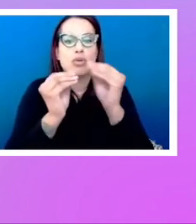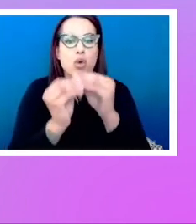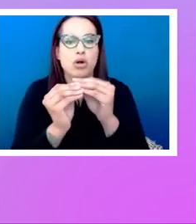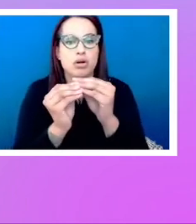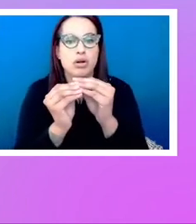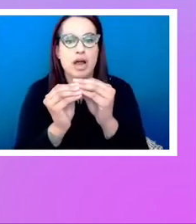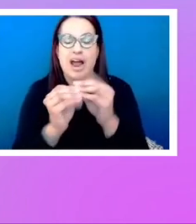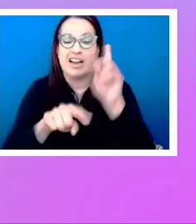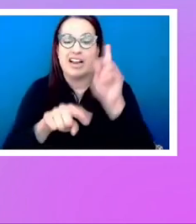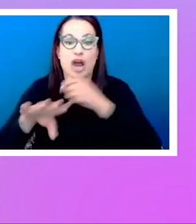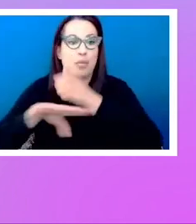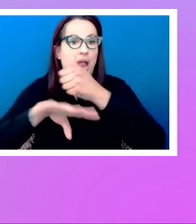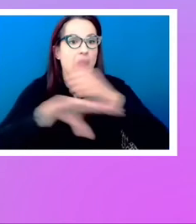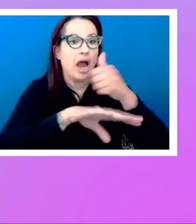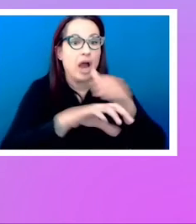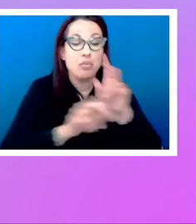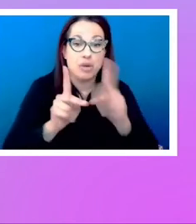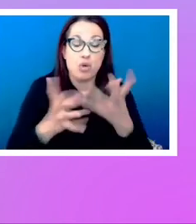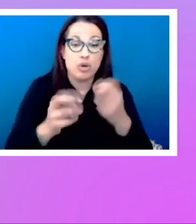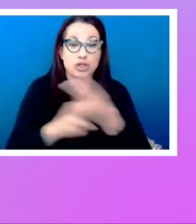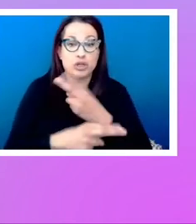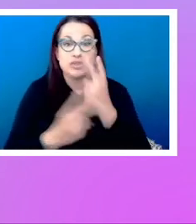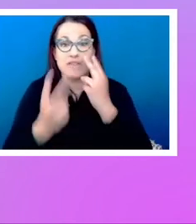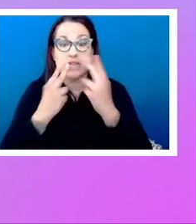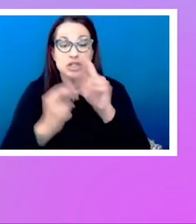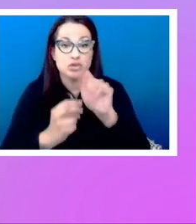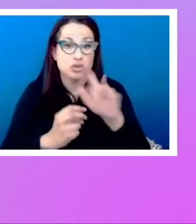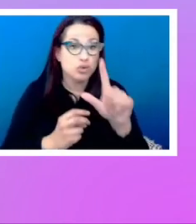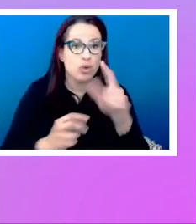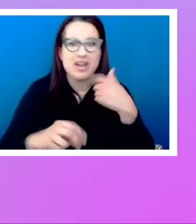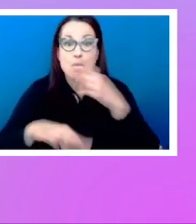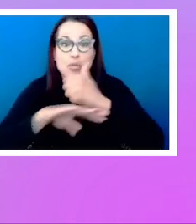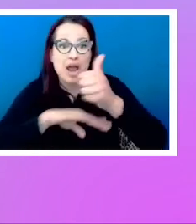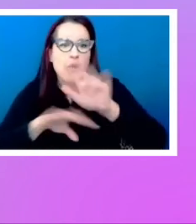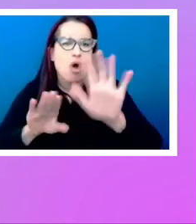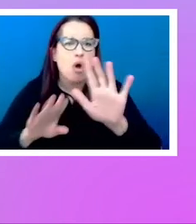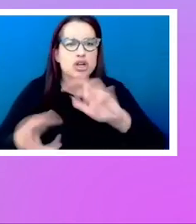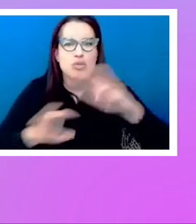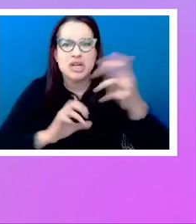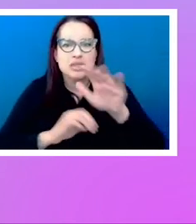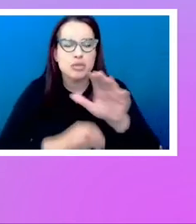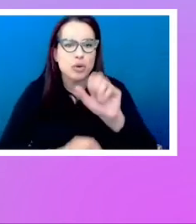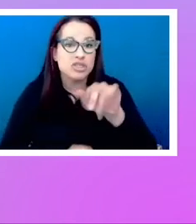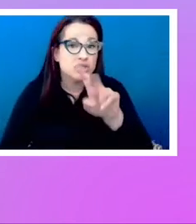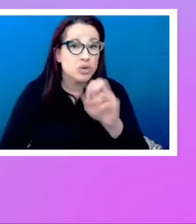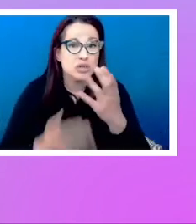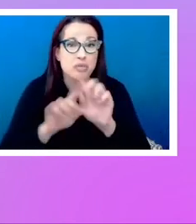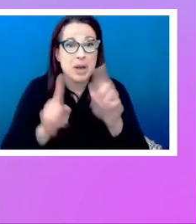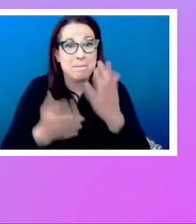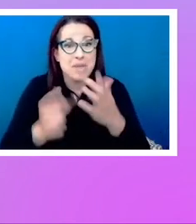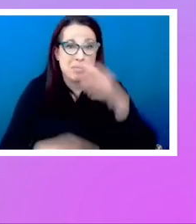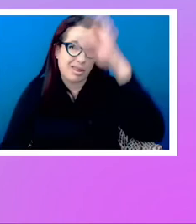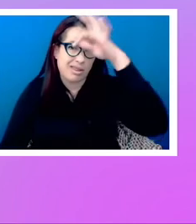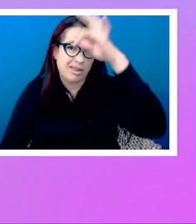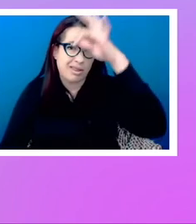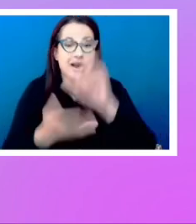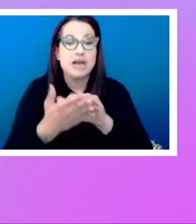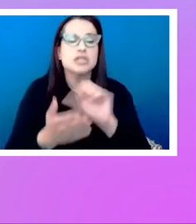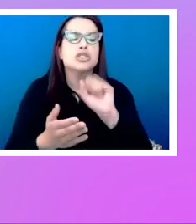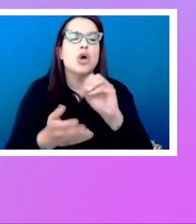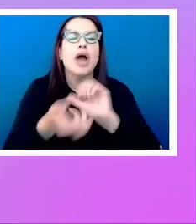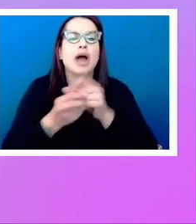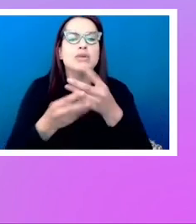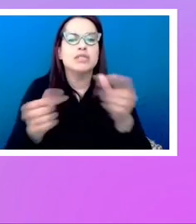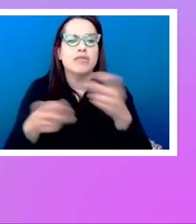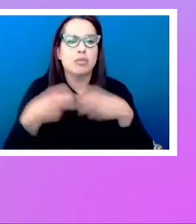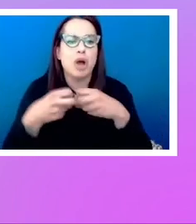blaming people who want to use a visual tool for messing up their source when perhaps they don't even know about it. So how do we solve this problem? Now,